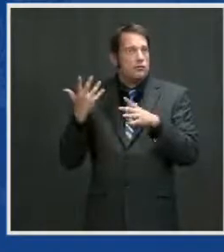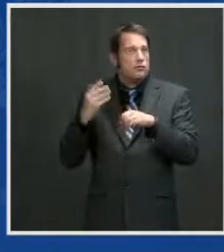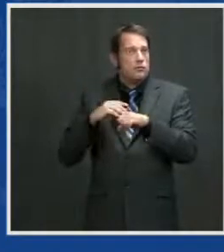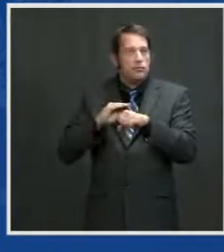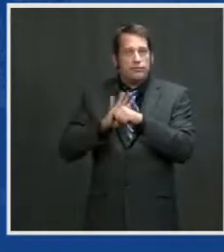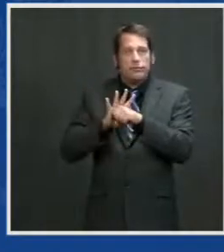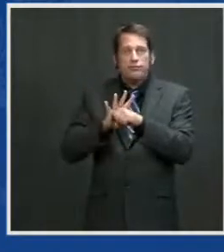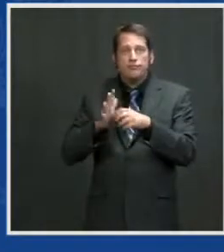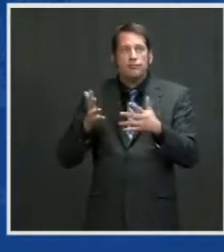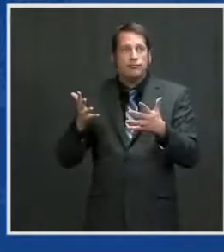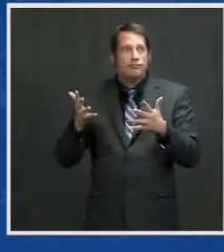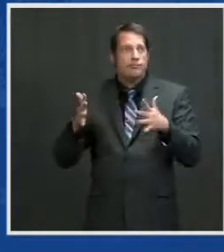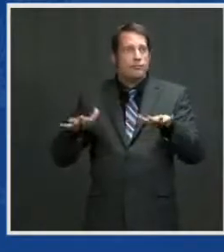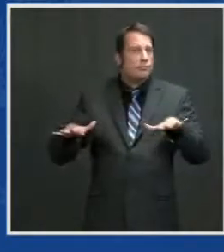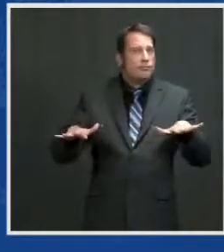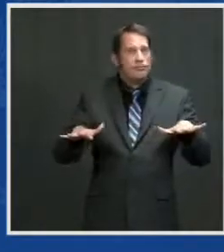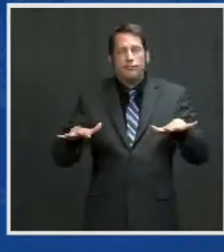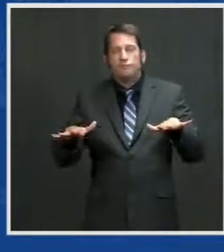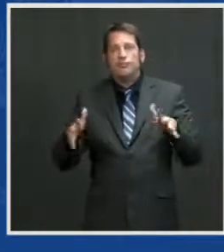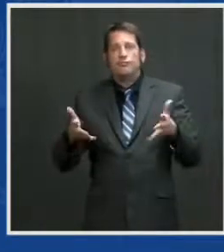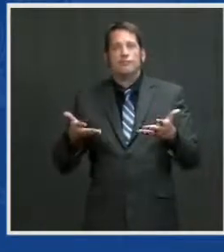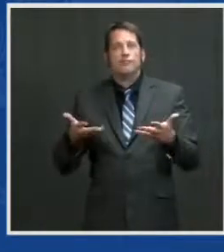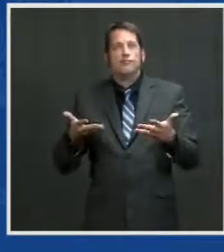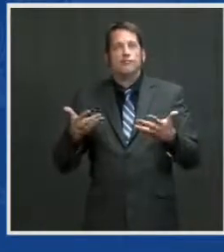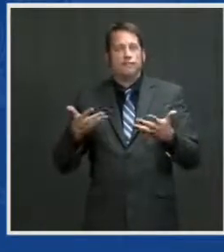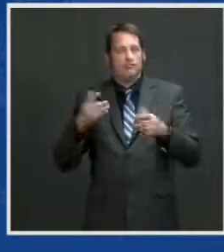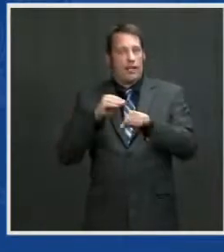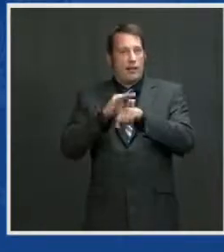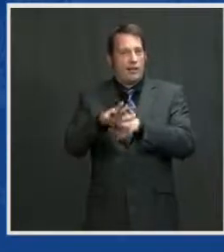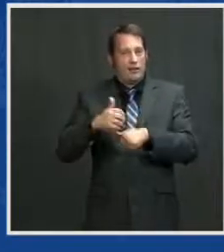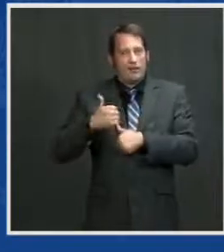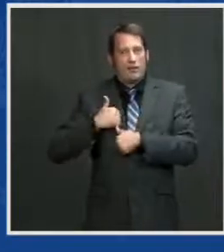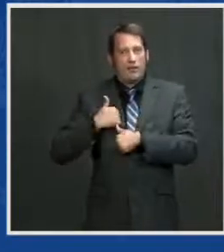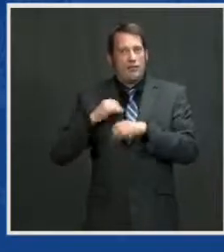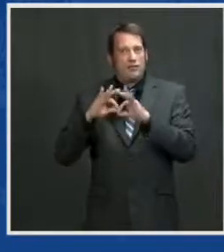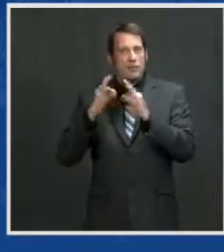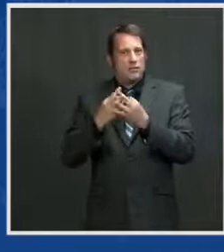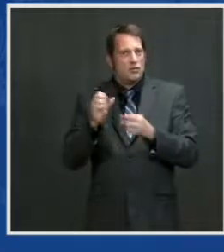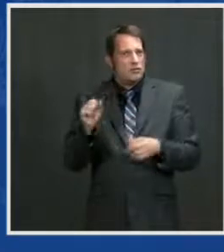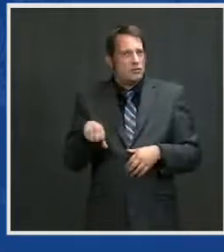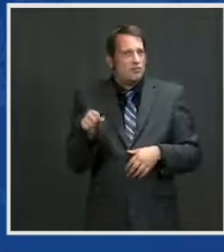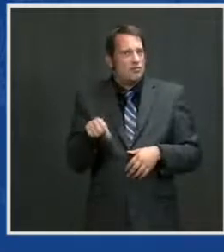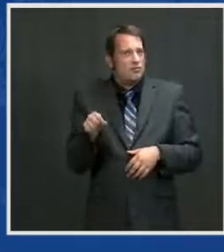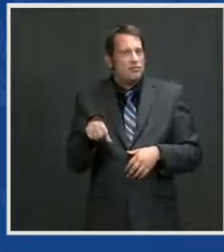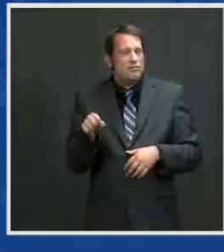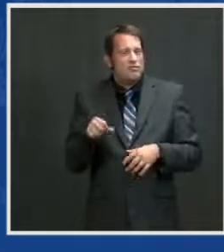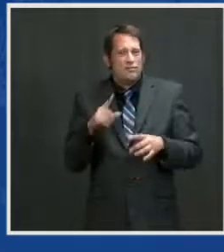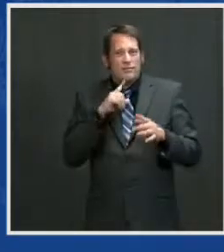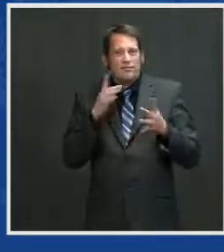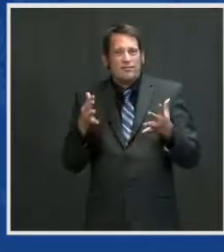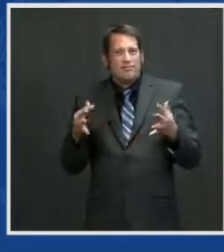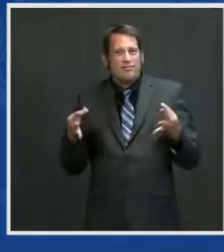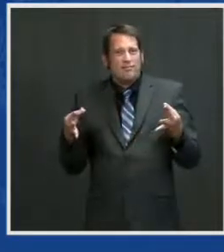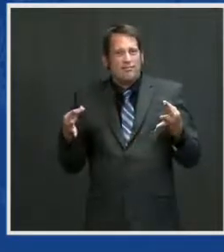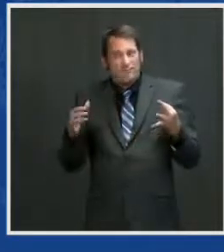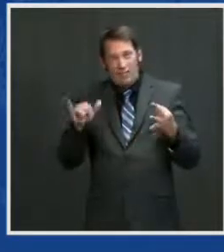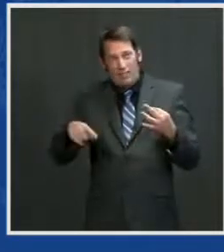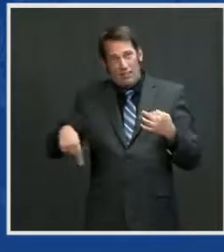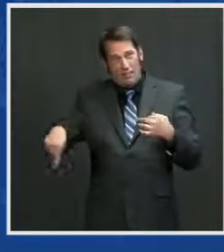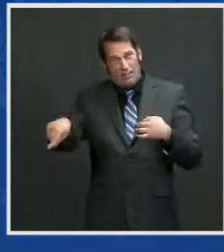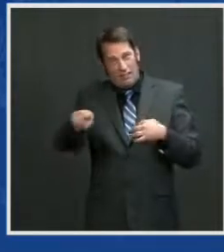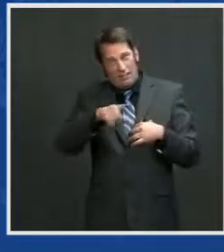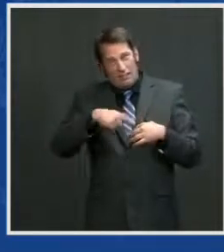in this room knows that our military families are essential, essential to our strength. It's the key reason